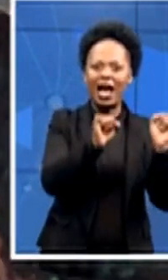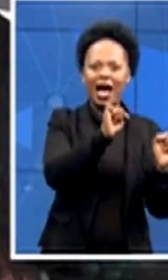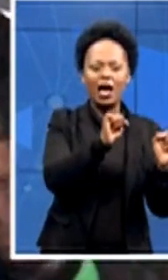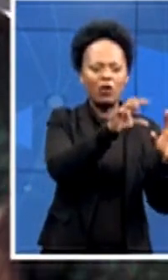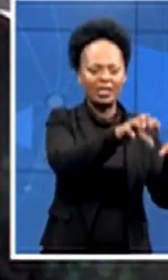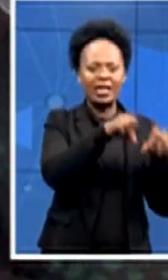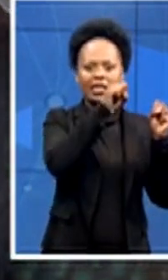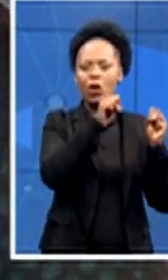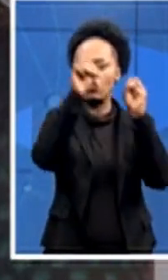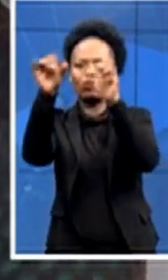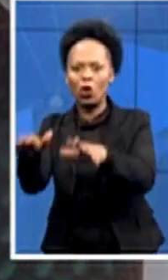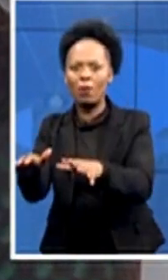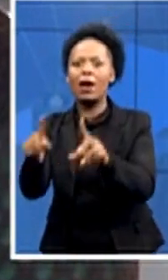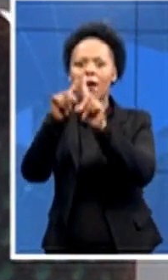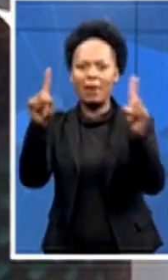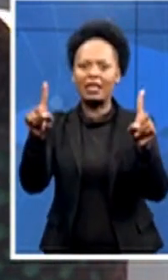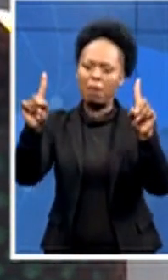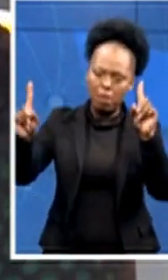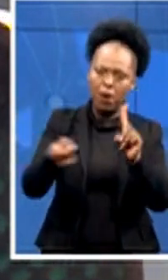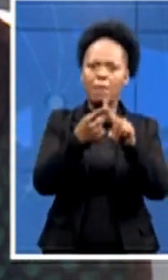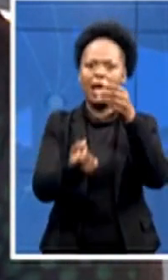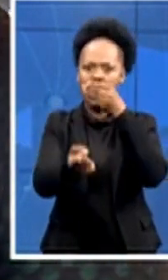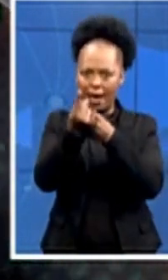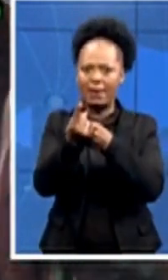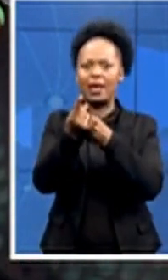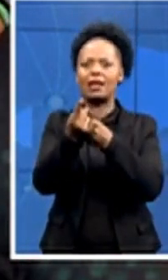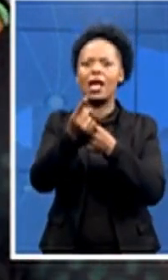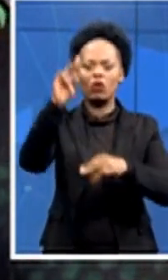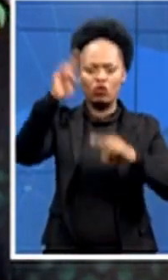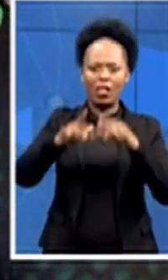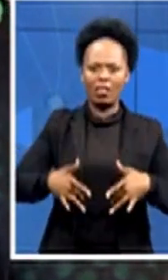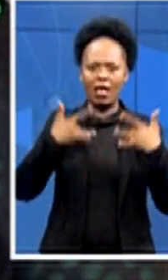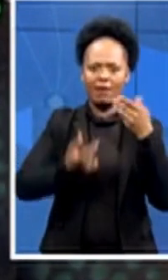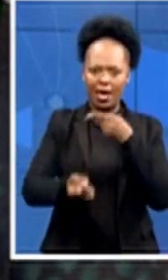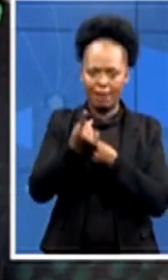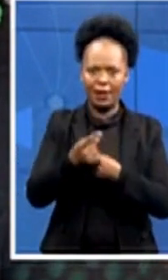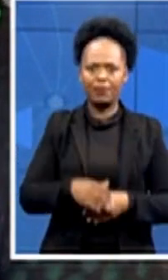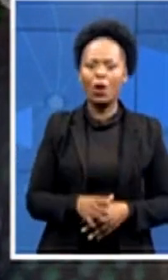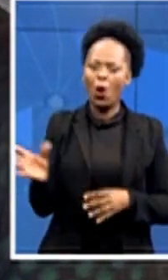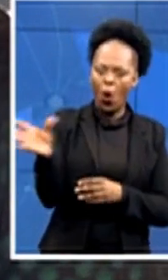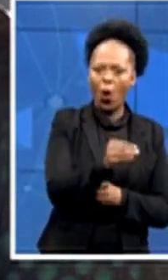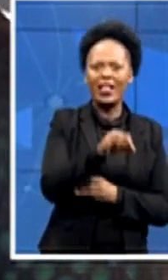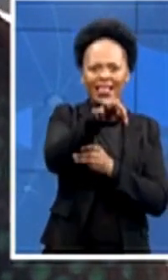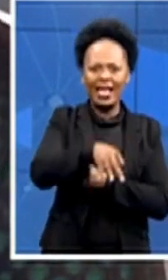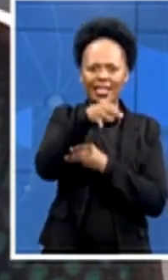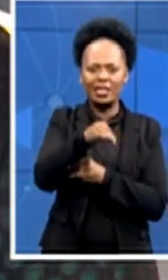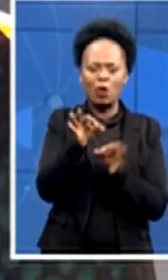On behalf of all the 13 political parties, and you have actually asked me